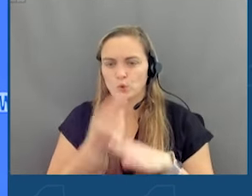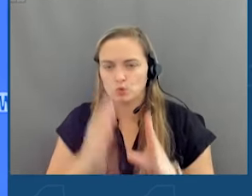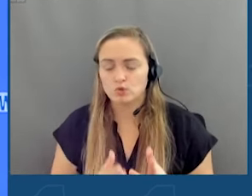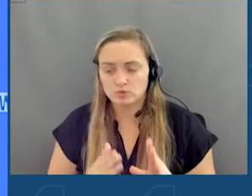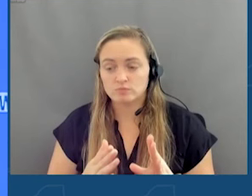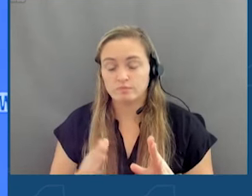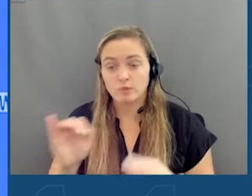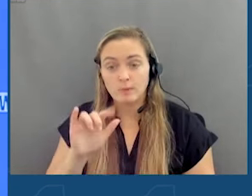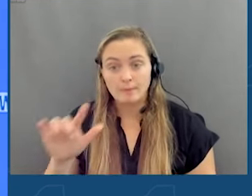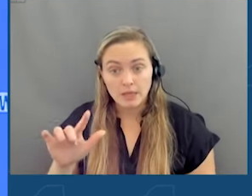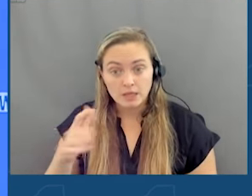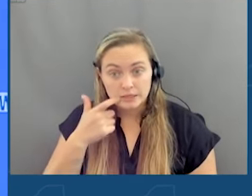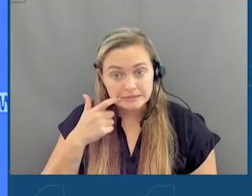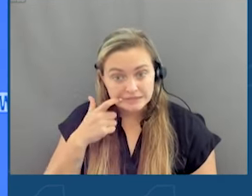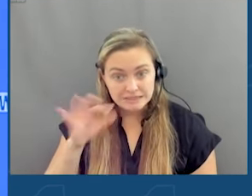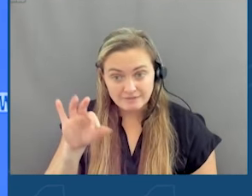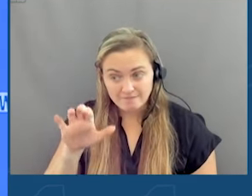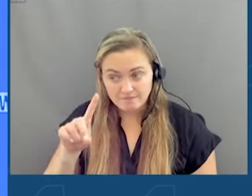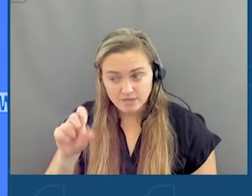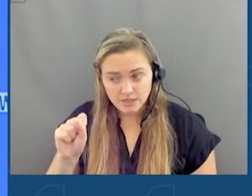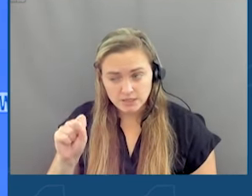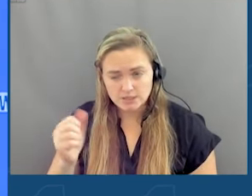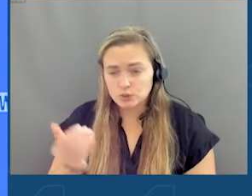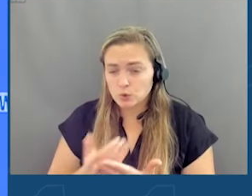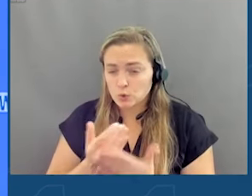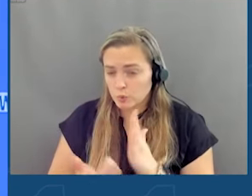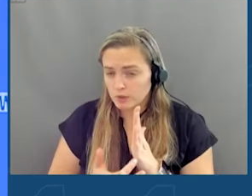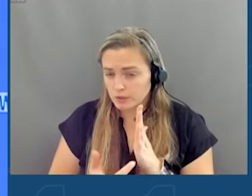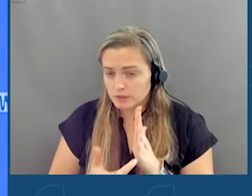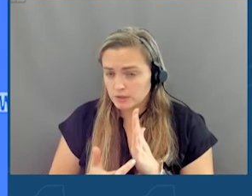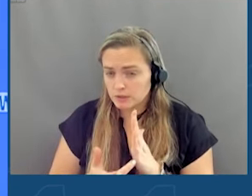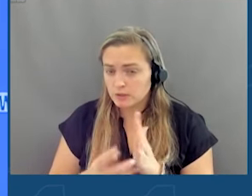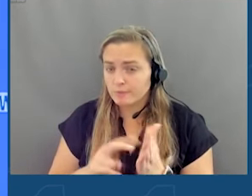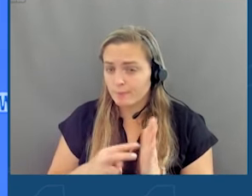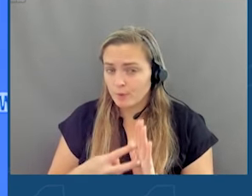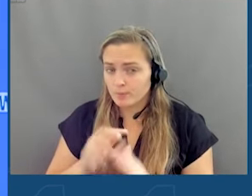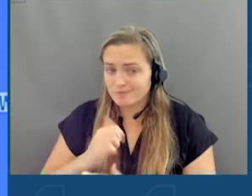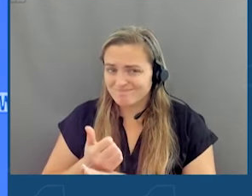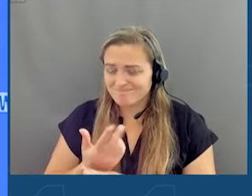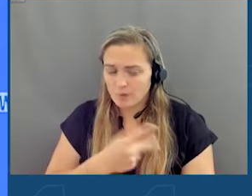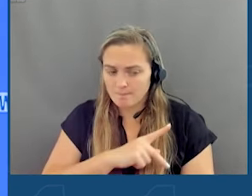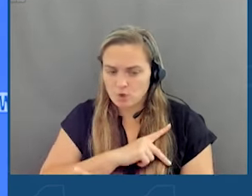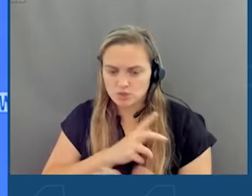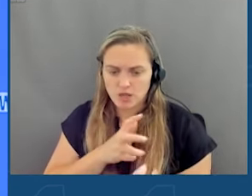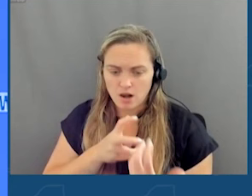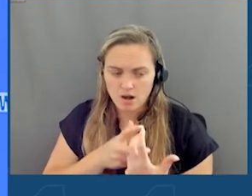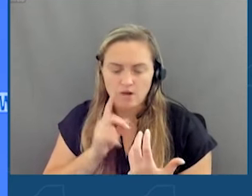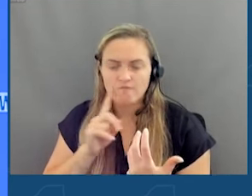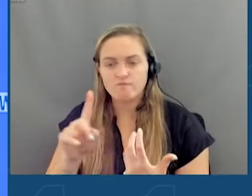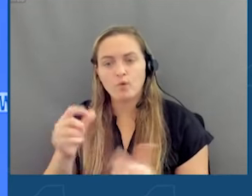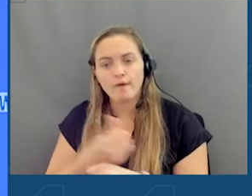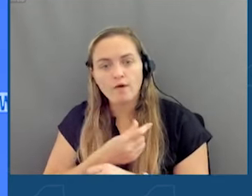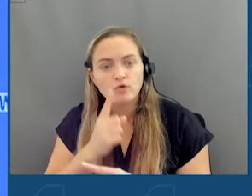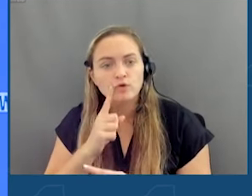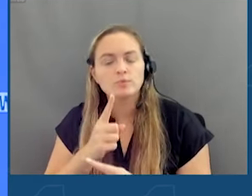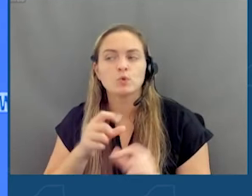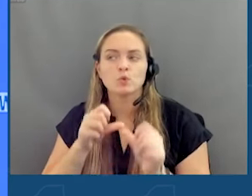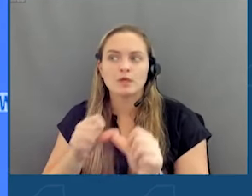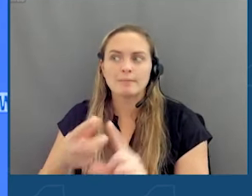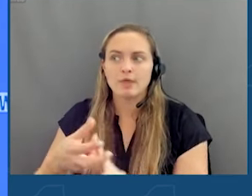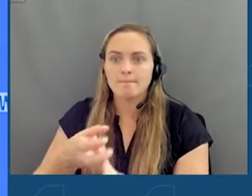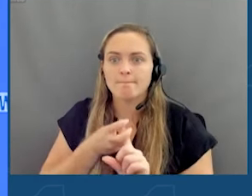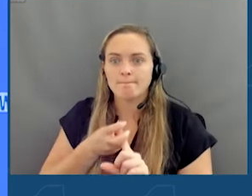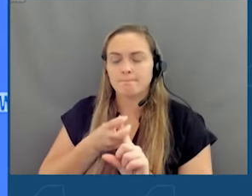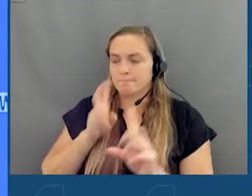addictive feeds, a relatively new technology that purposely creates personalized algorithms to keep users engaged for